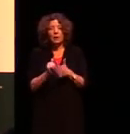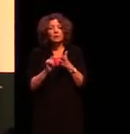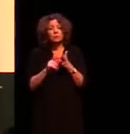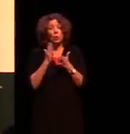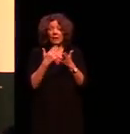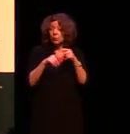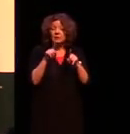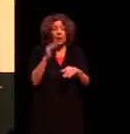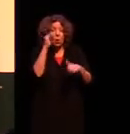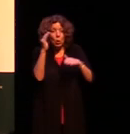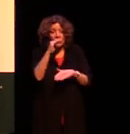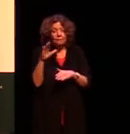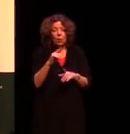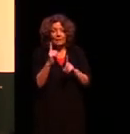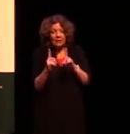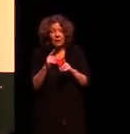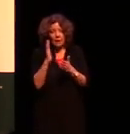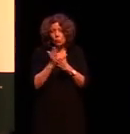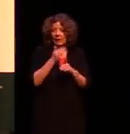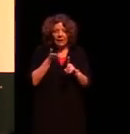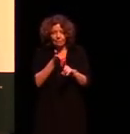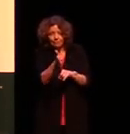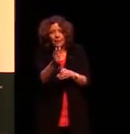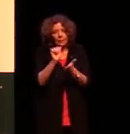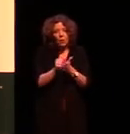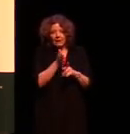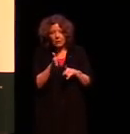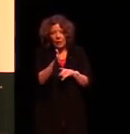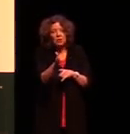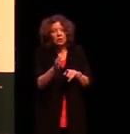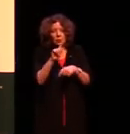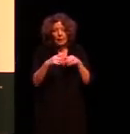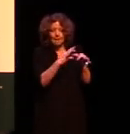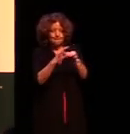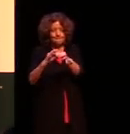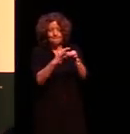learning from each other, then we're heading in the right direction towards reconciliation.